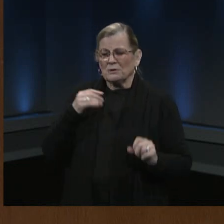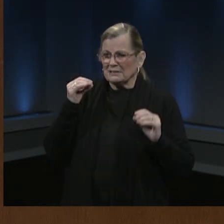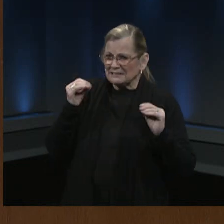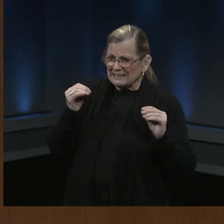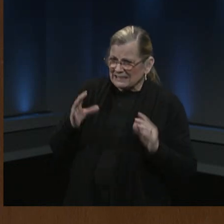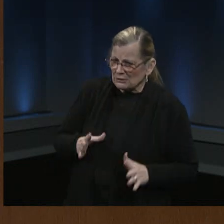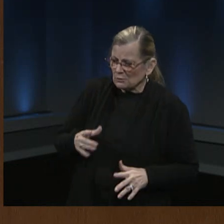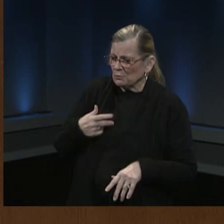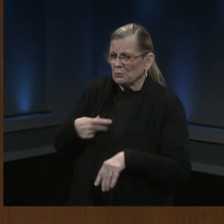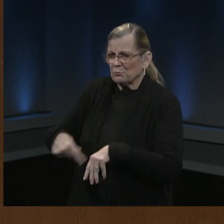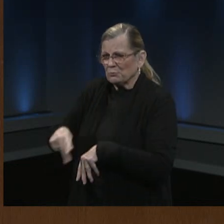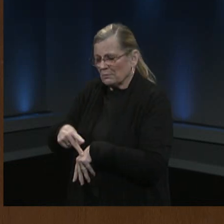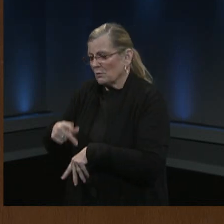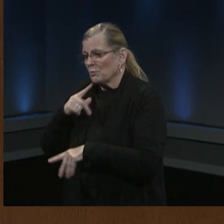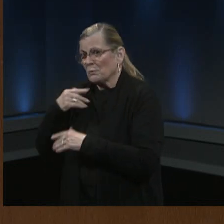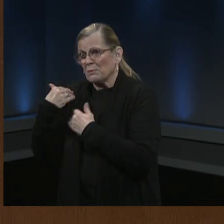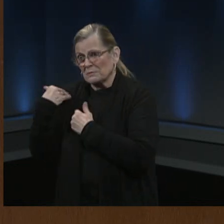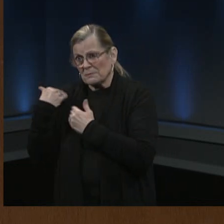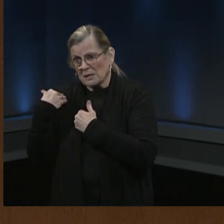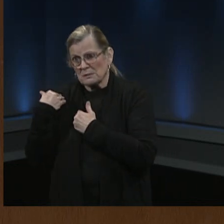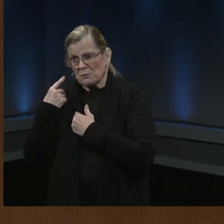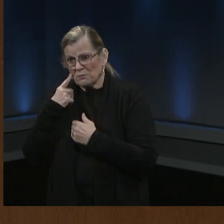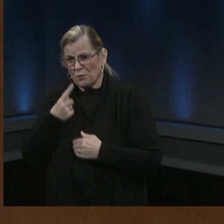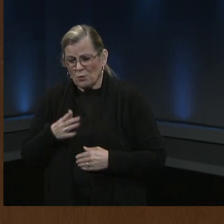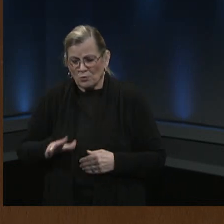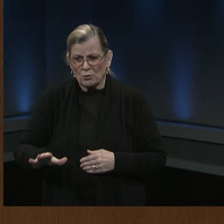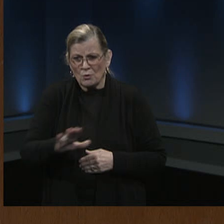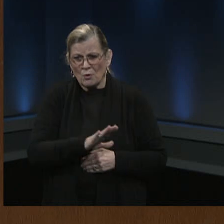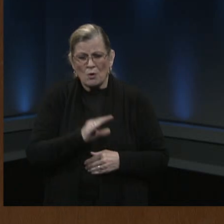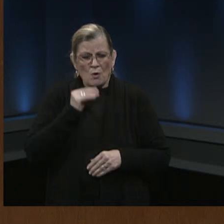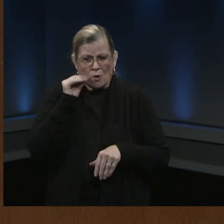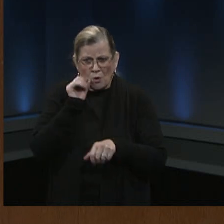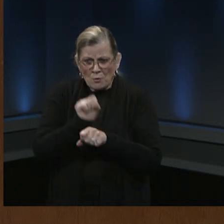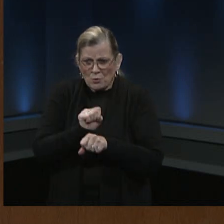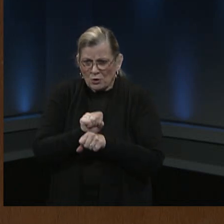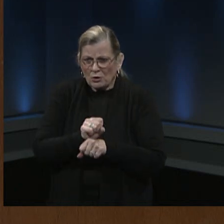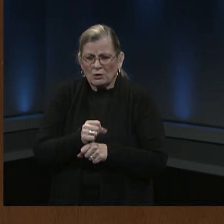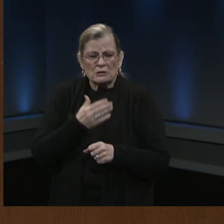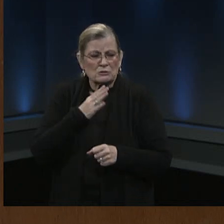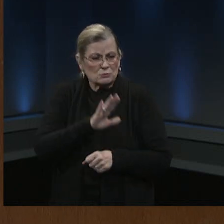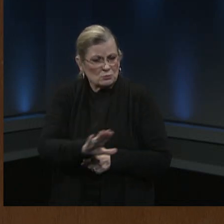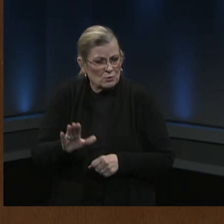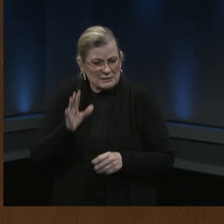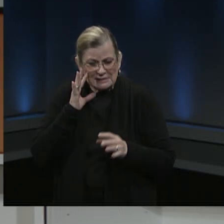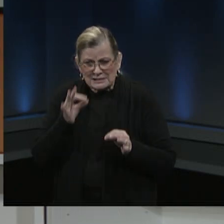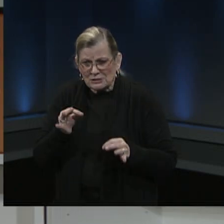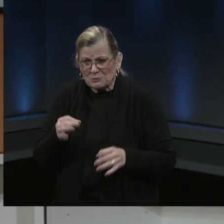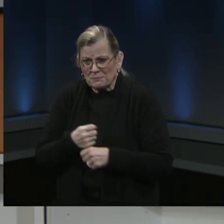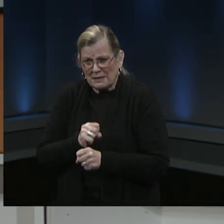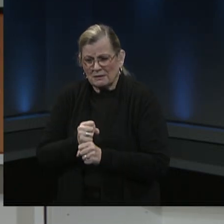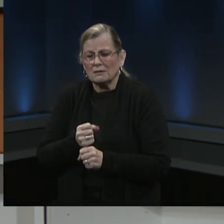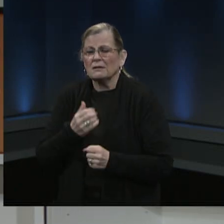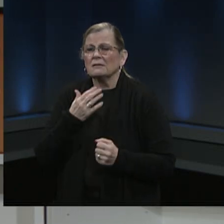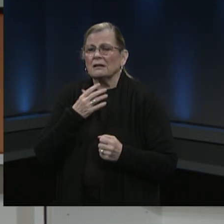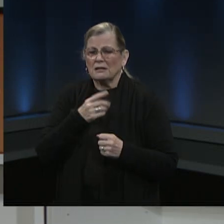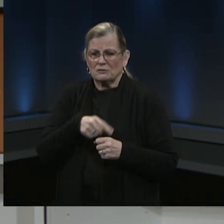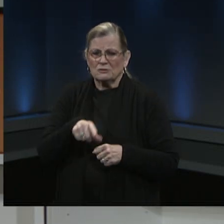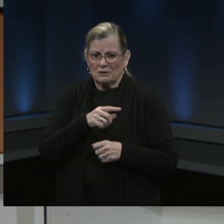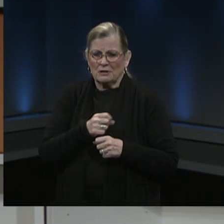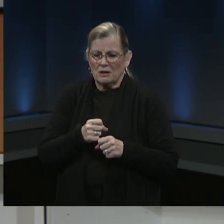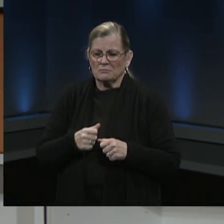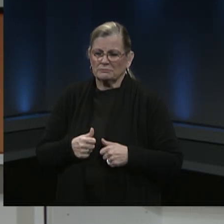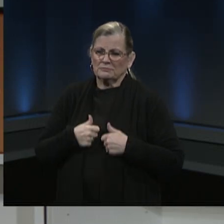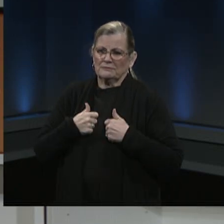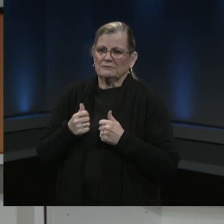our homework make good decisions and live safely together thank you so much Dr. Williams I really appreciate that such